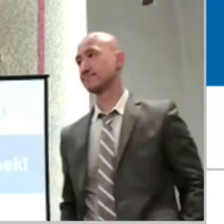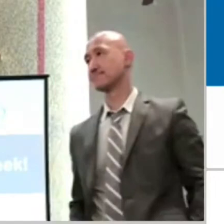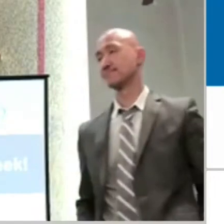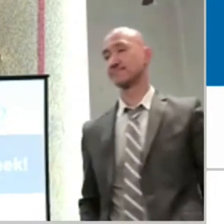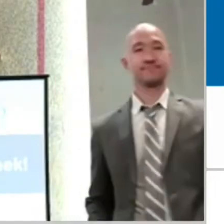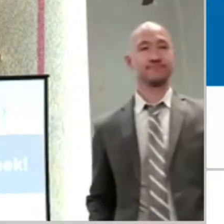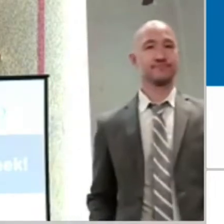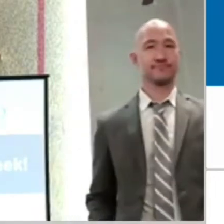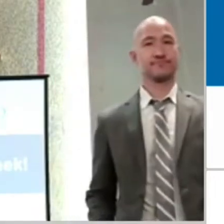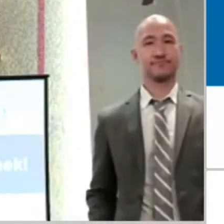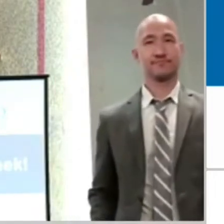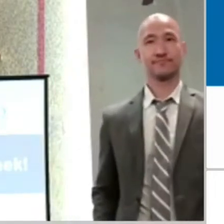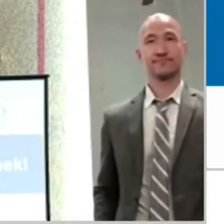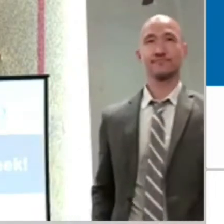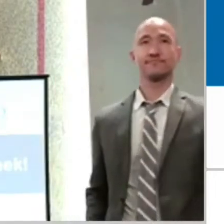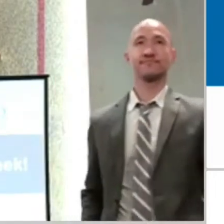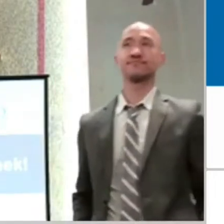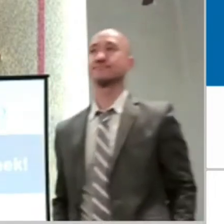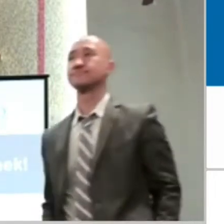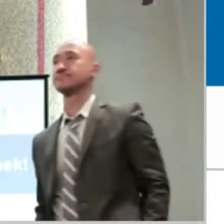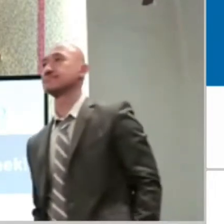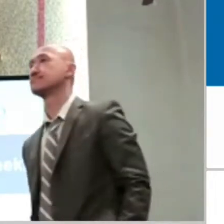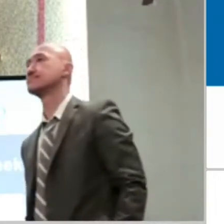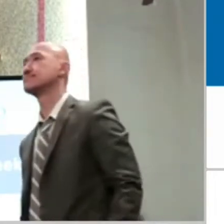Face to Amen.